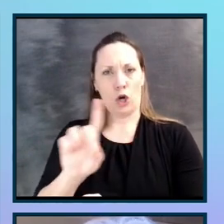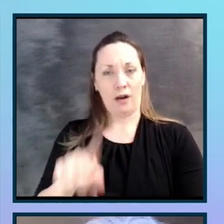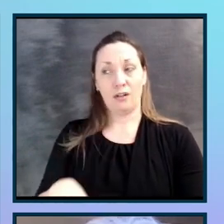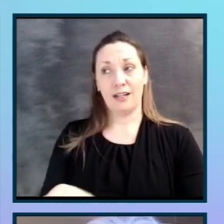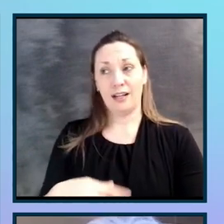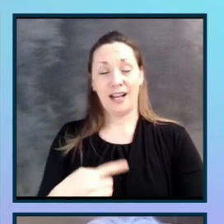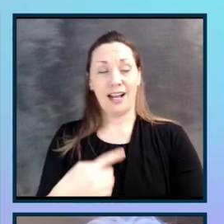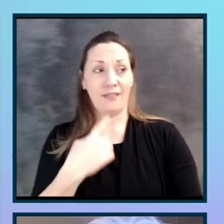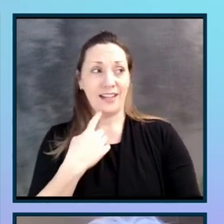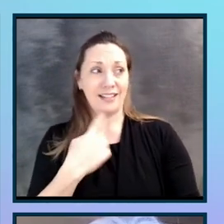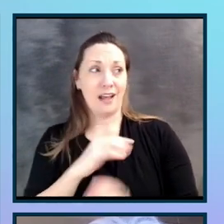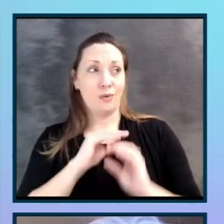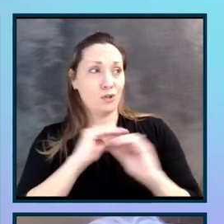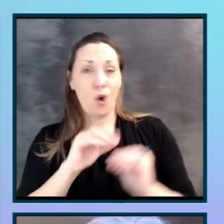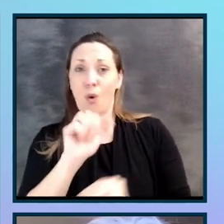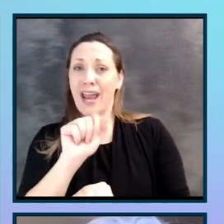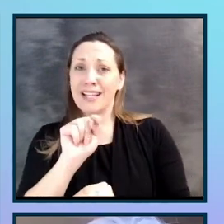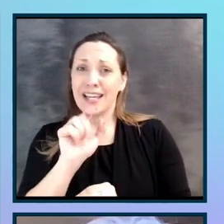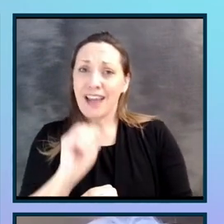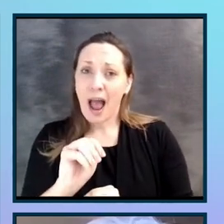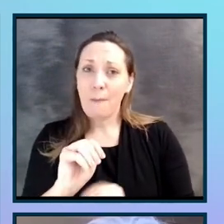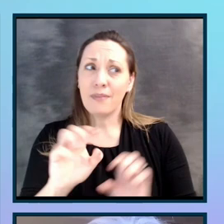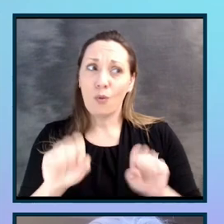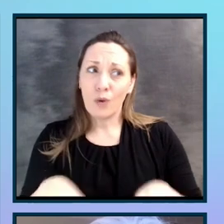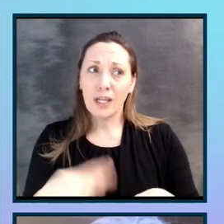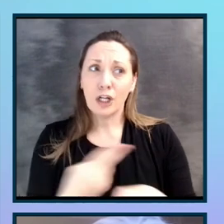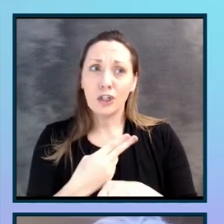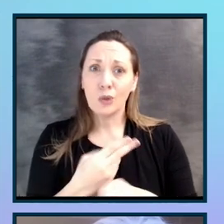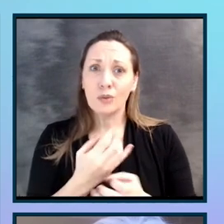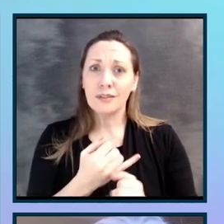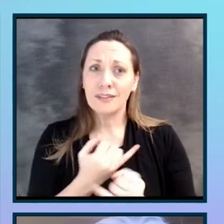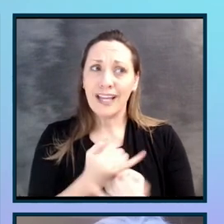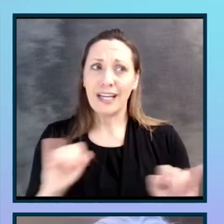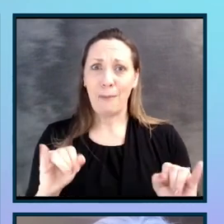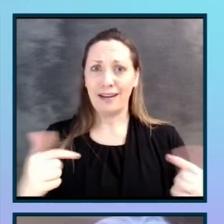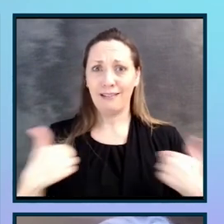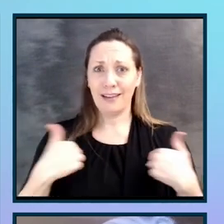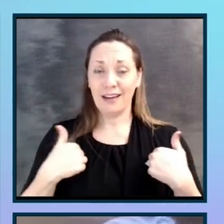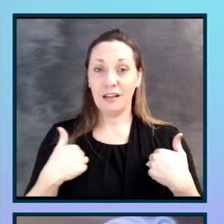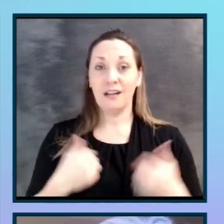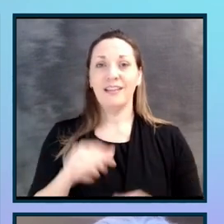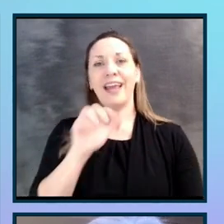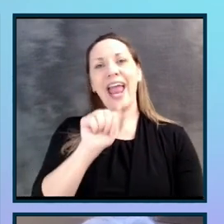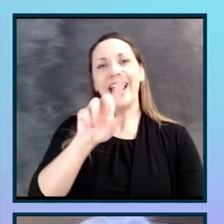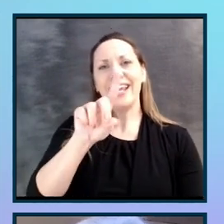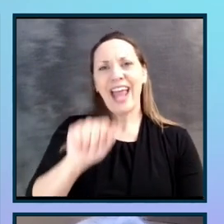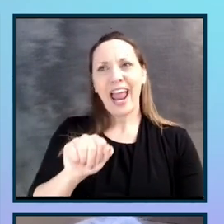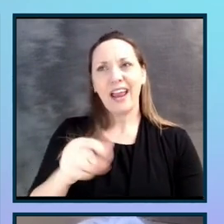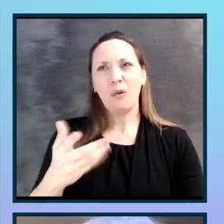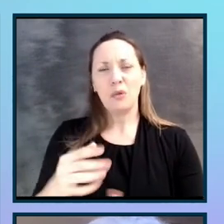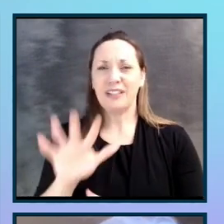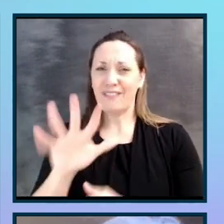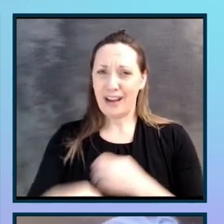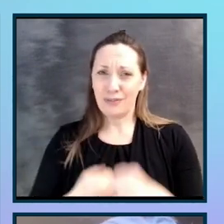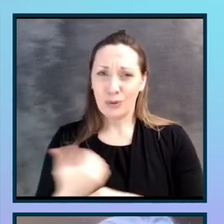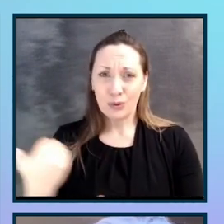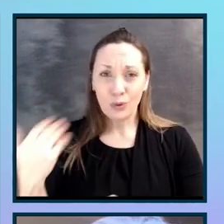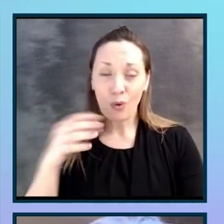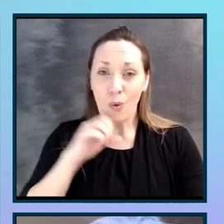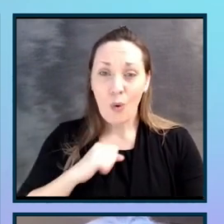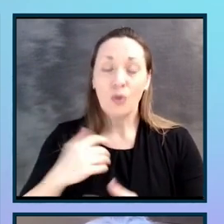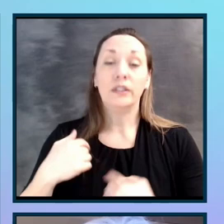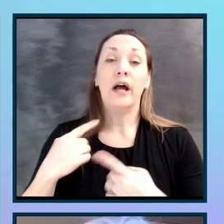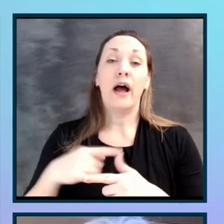in the whole country that we can use independently. The ADA was five years old. There was some language in the regulation about